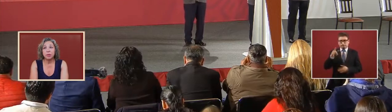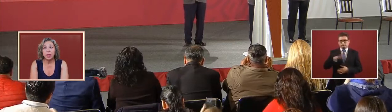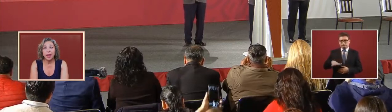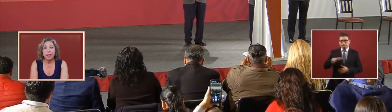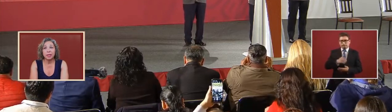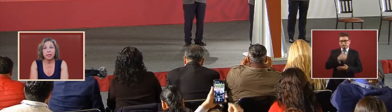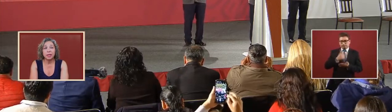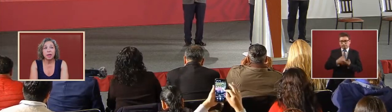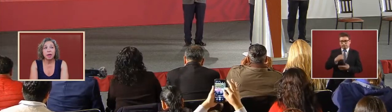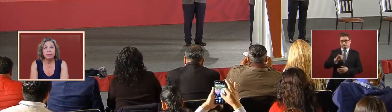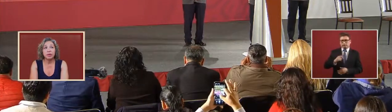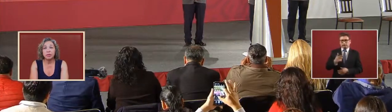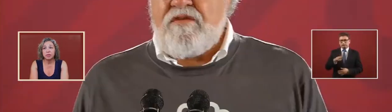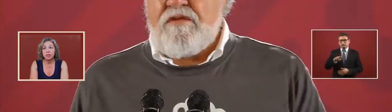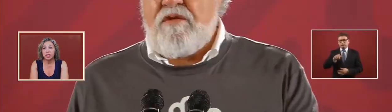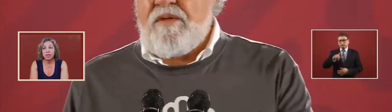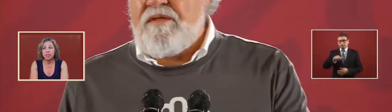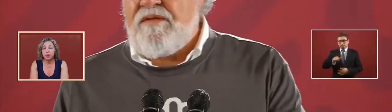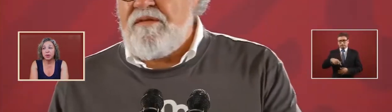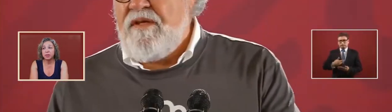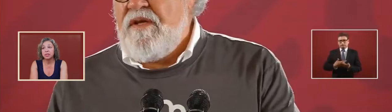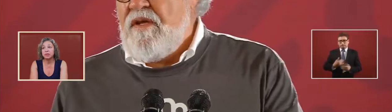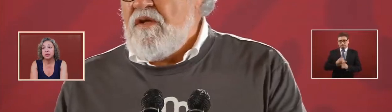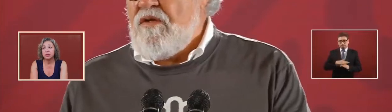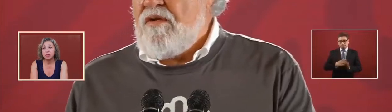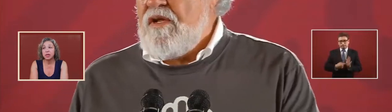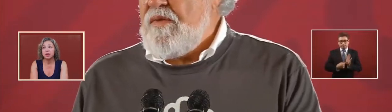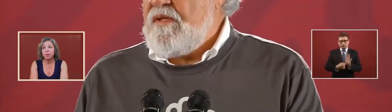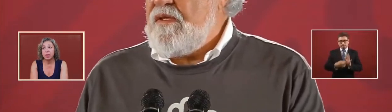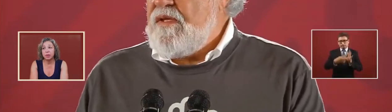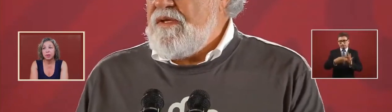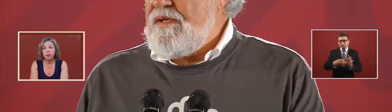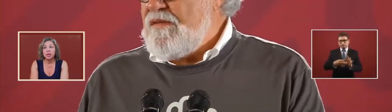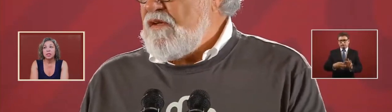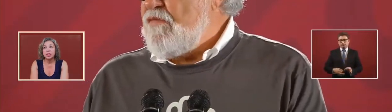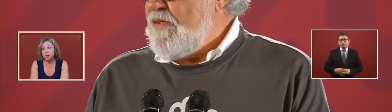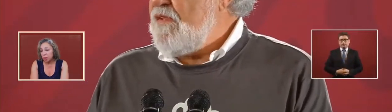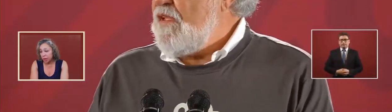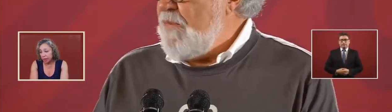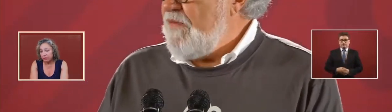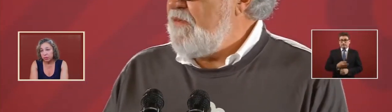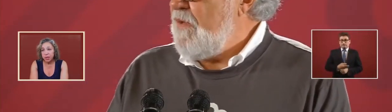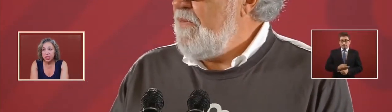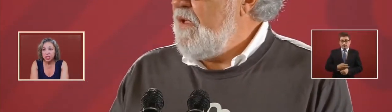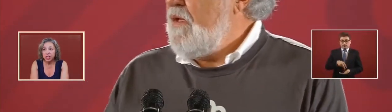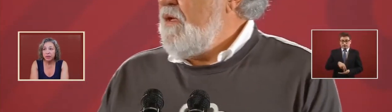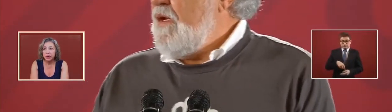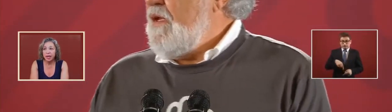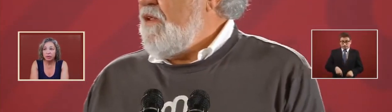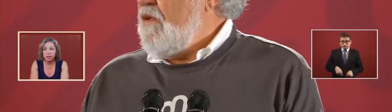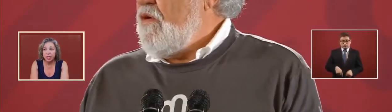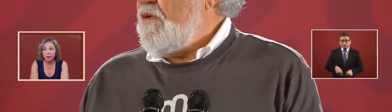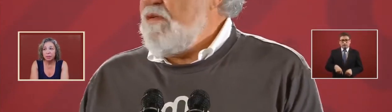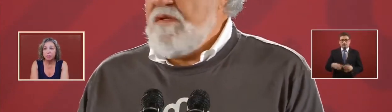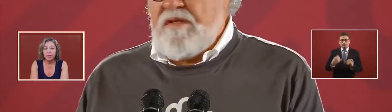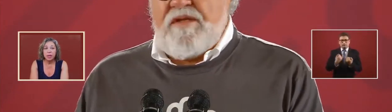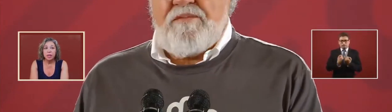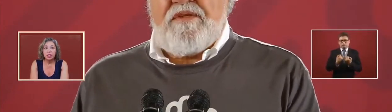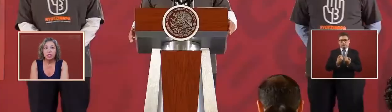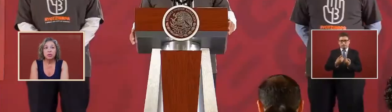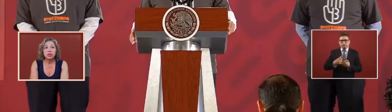lamentable act of those the disappearance of those young people today we're going to give a rendition of accounting